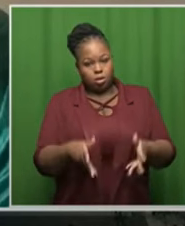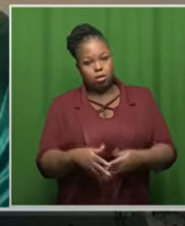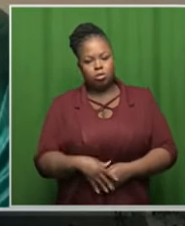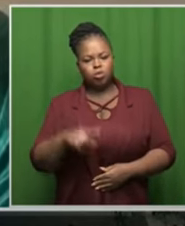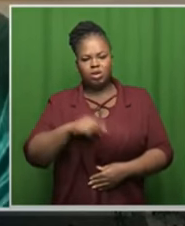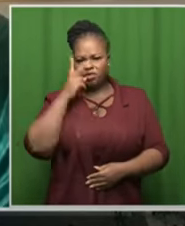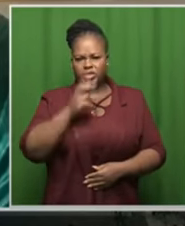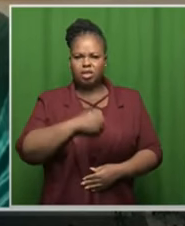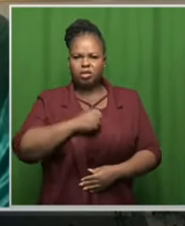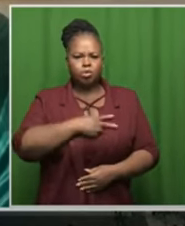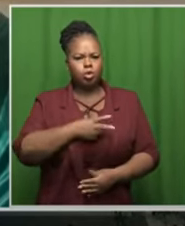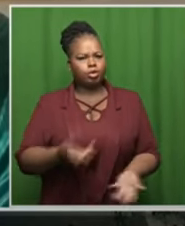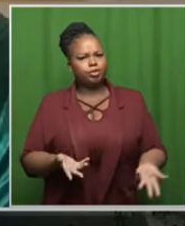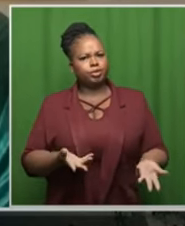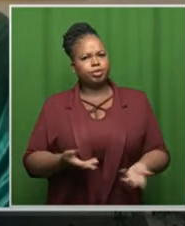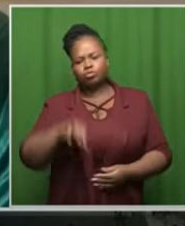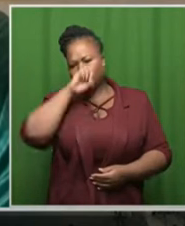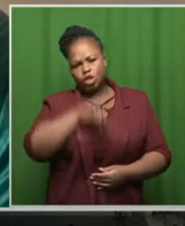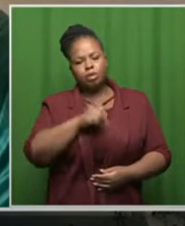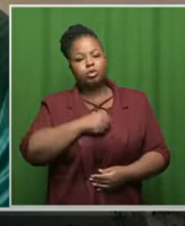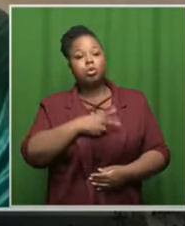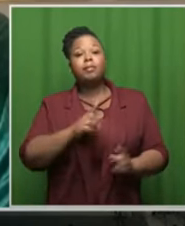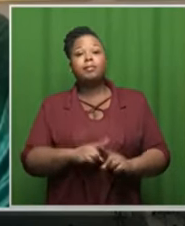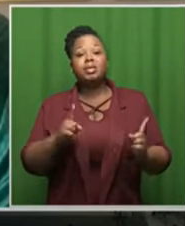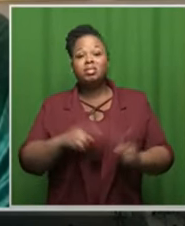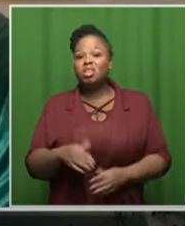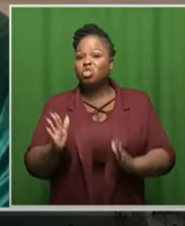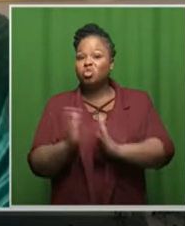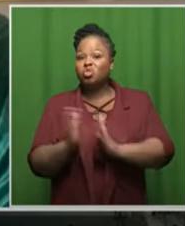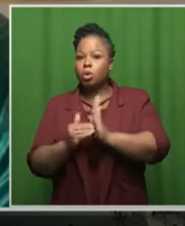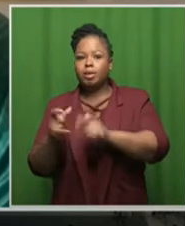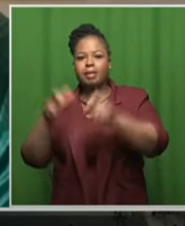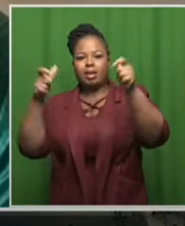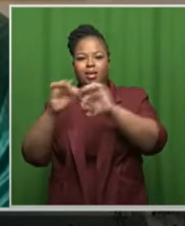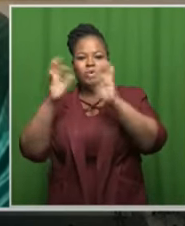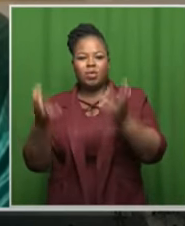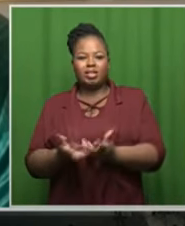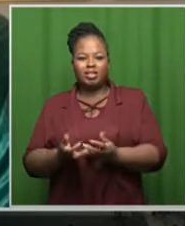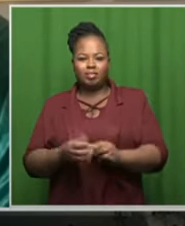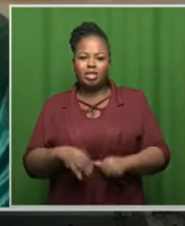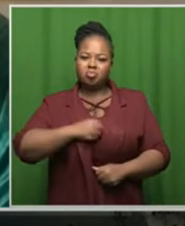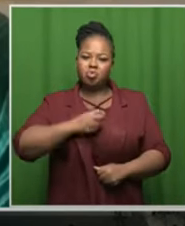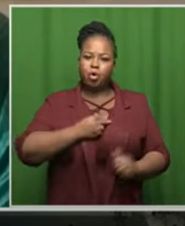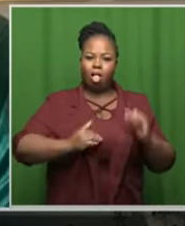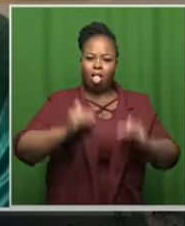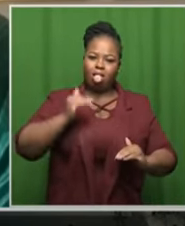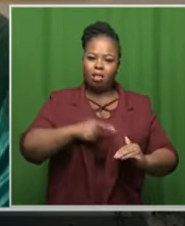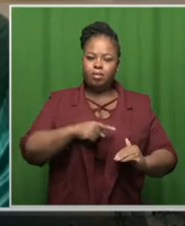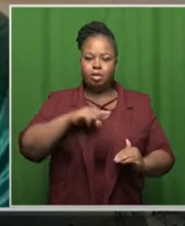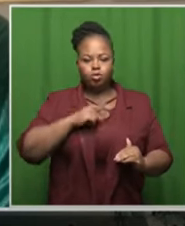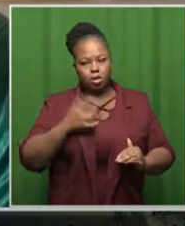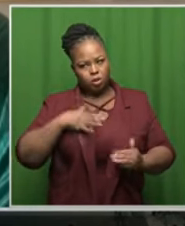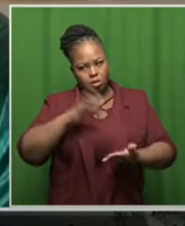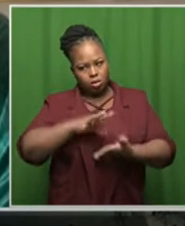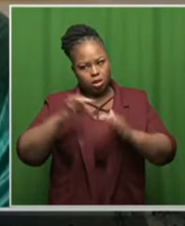look at the springbok bread it's perfect and let's be honest the new zealand brand is bigger in the world in the springbok bread hence the springboks want to do this